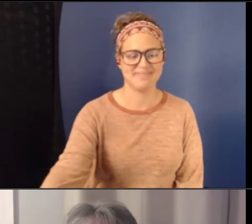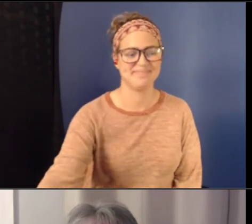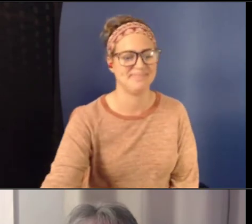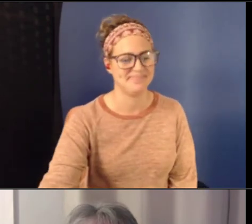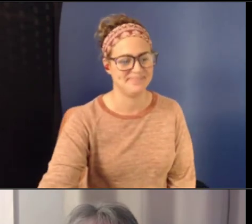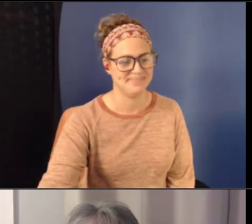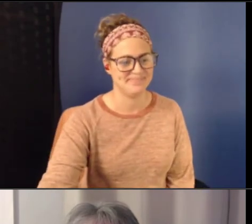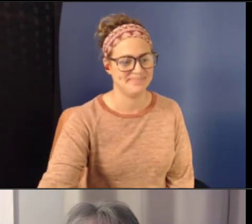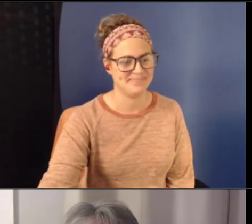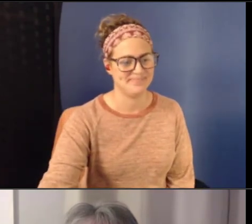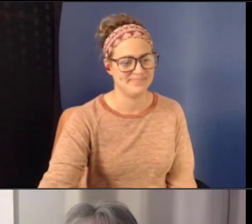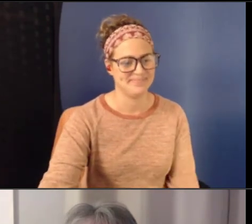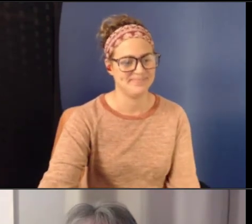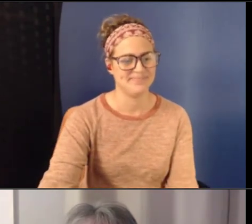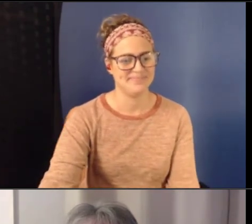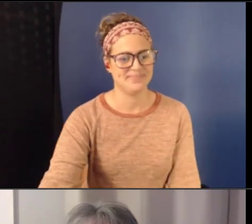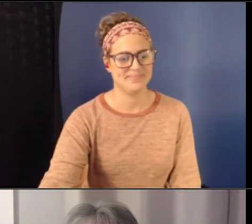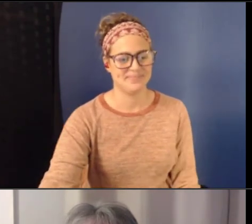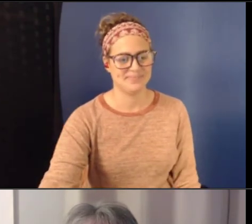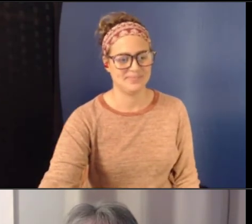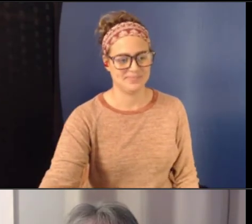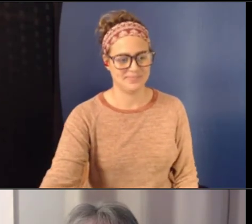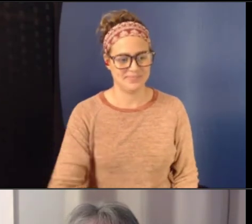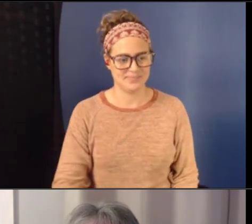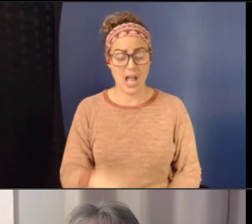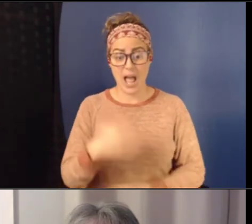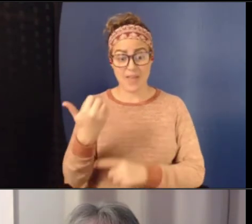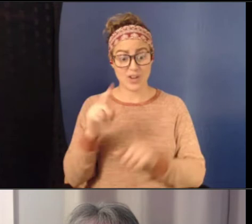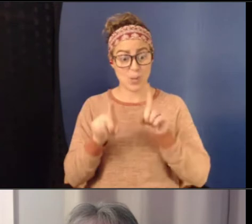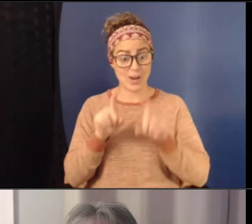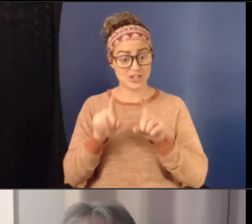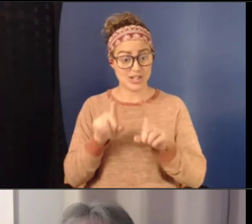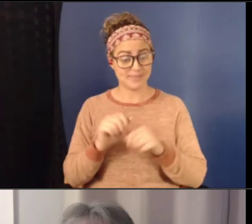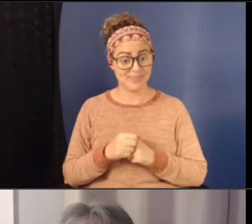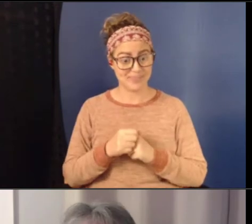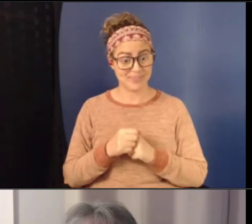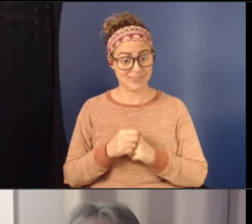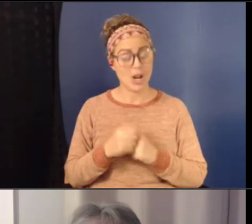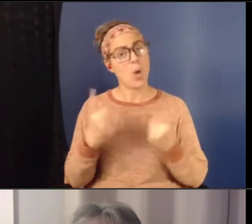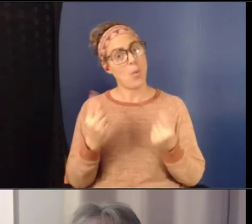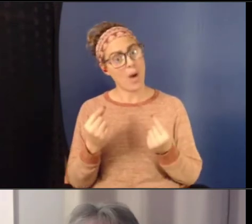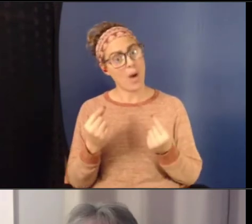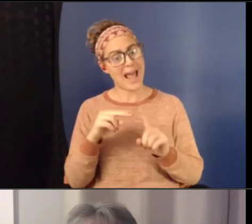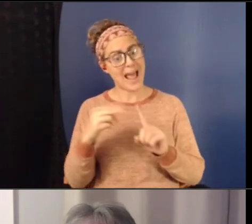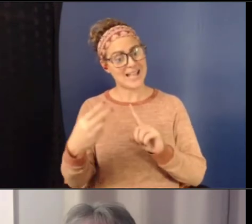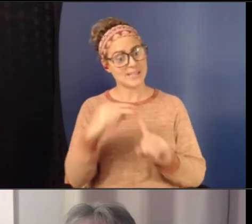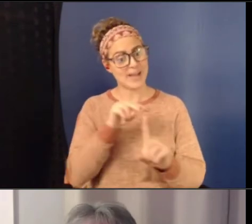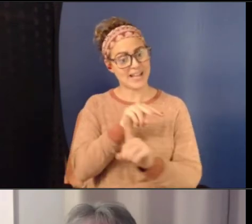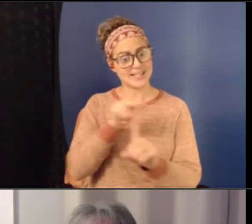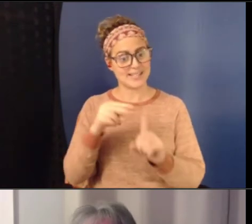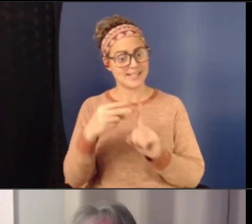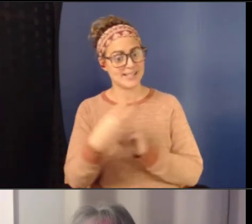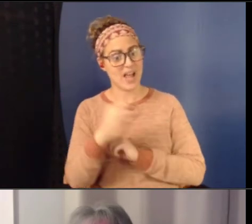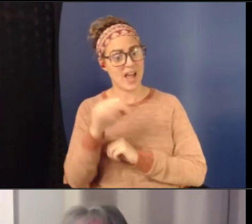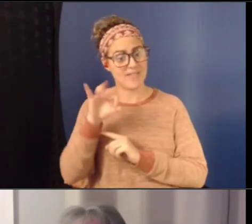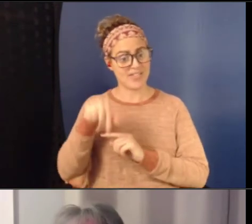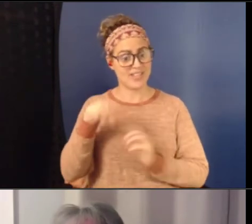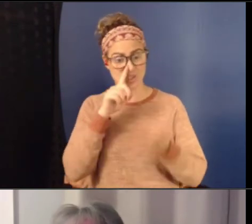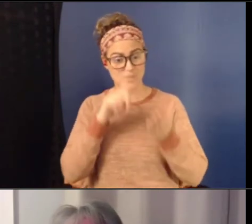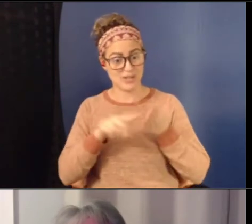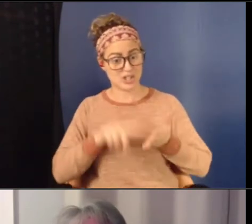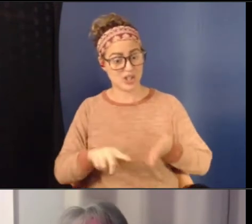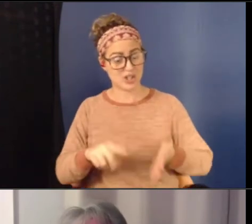All right. Another question. What aspects of this research is getting the most traction or